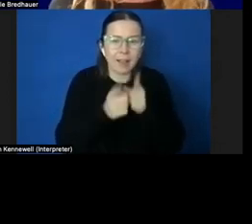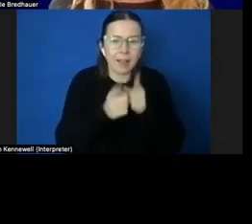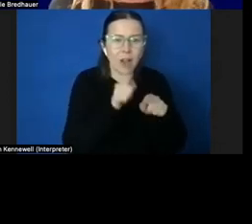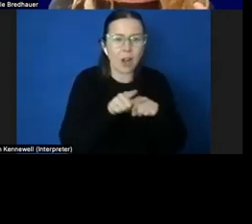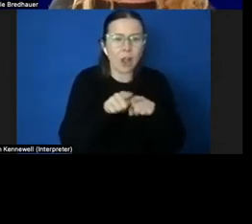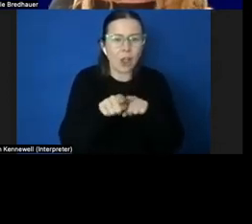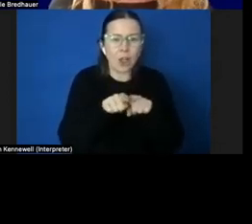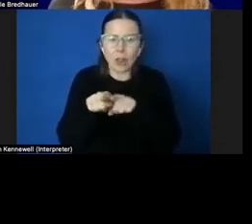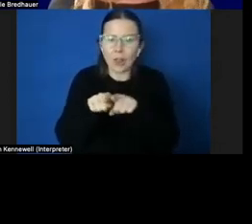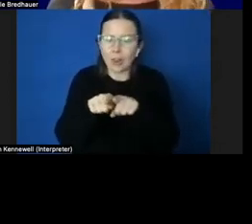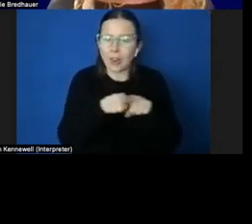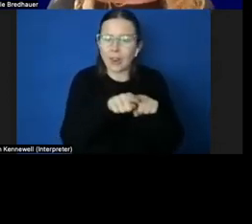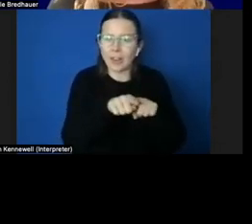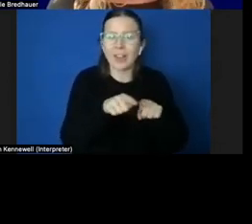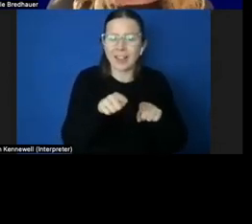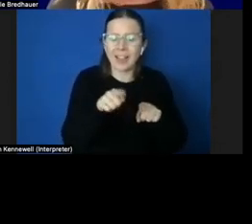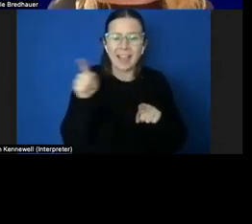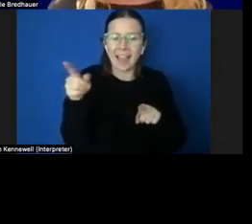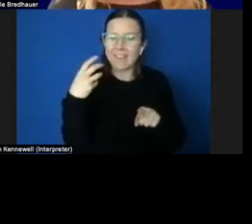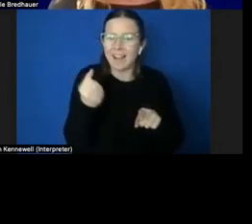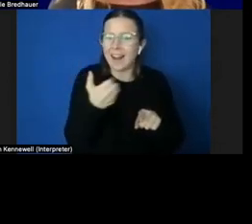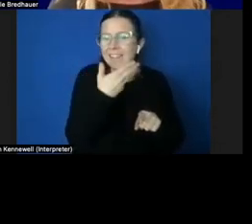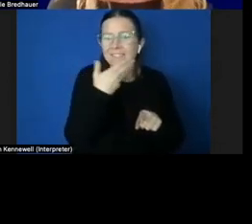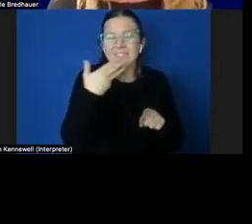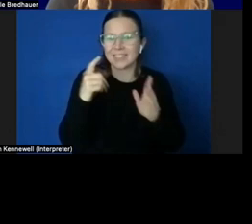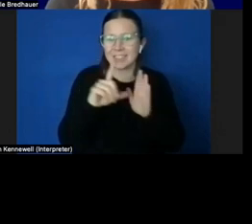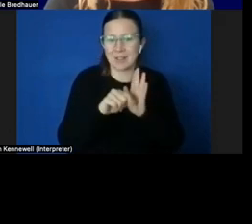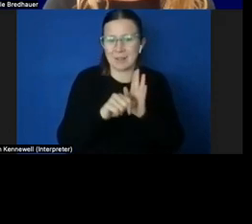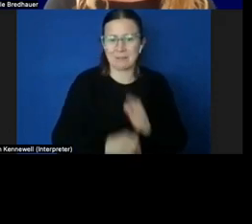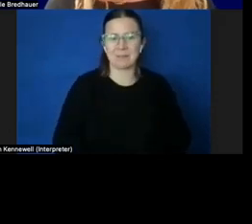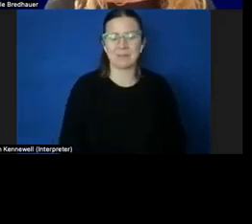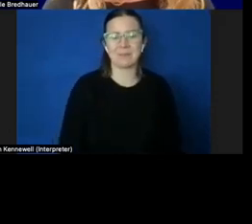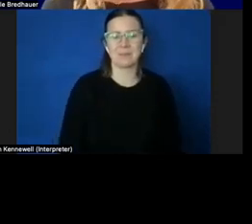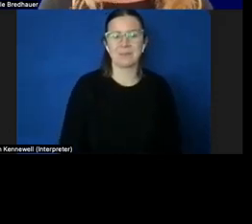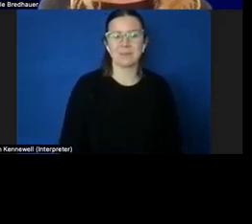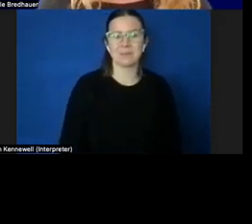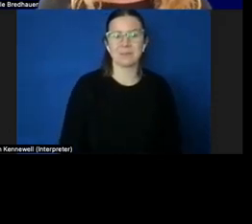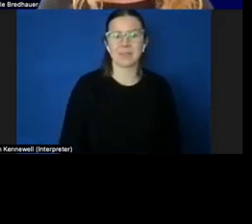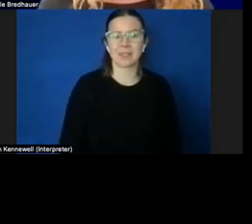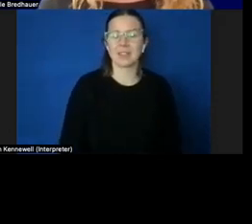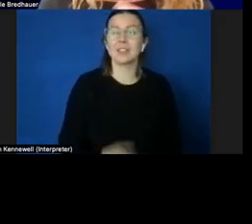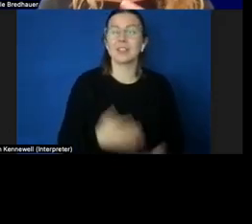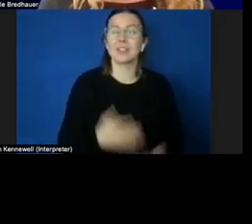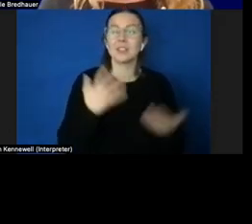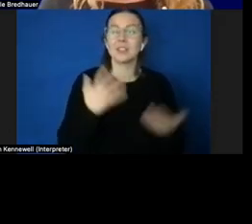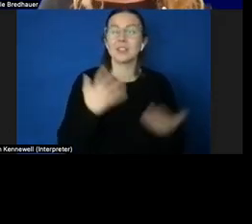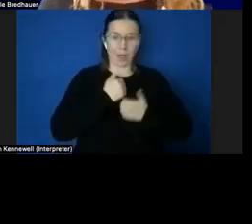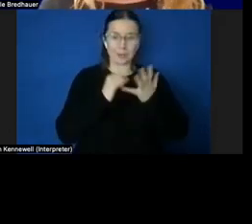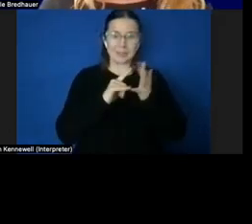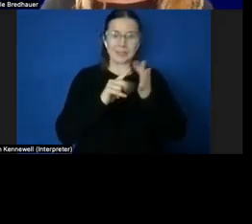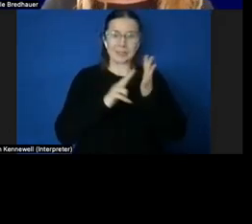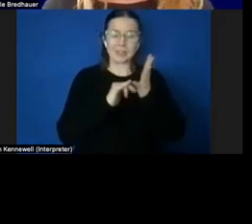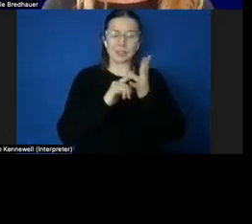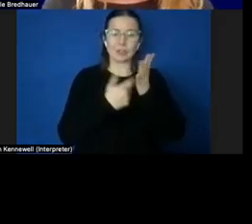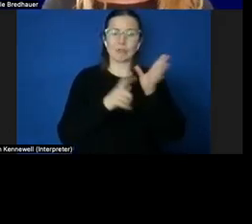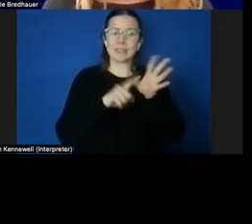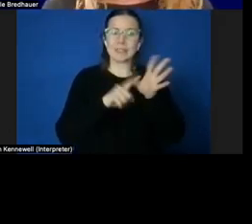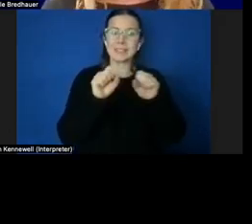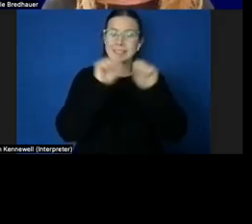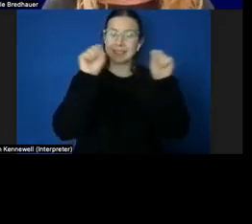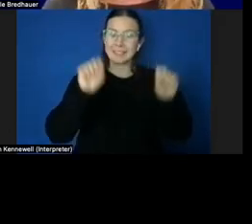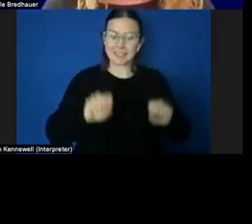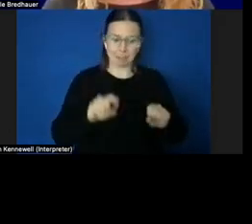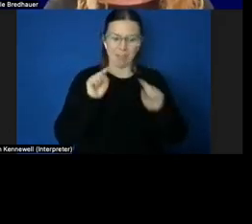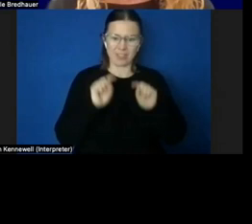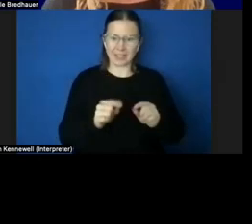and having just a lovely time. So, our sensory systems is the way we connect to